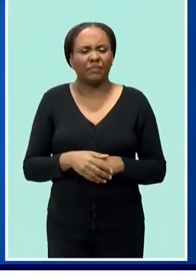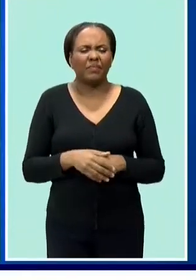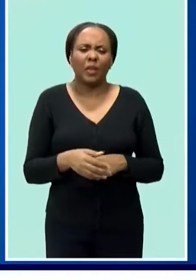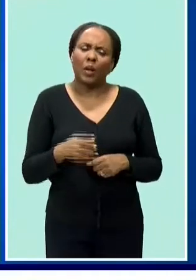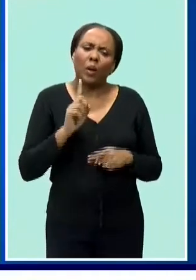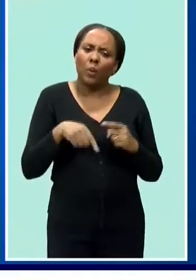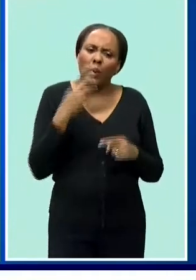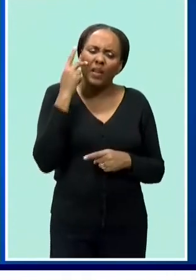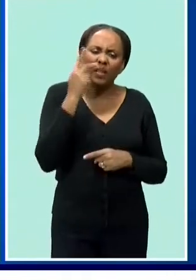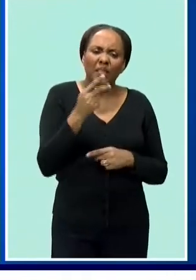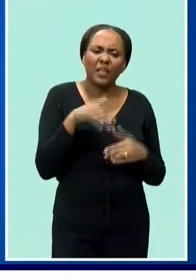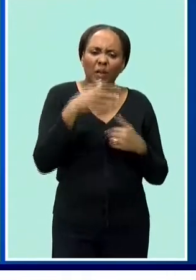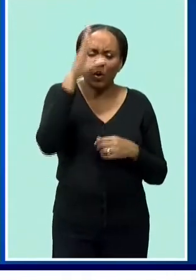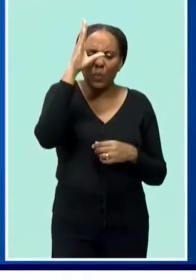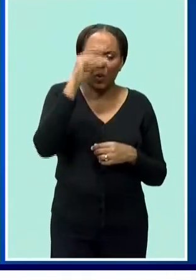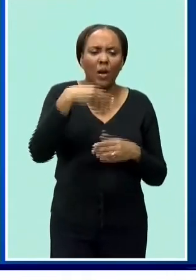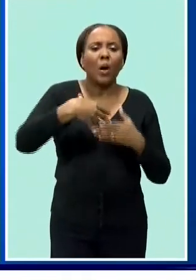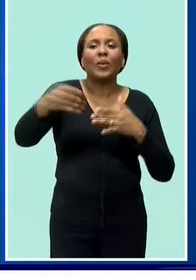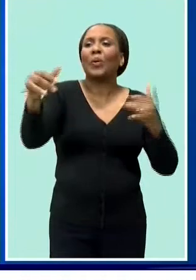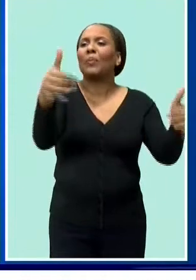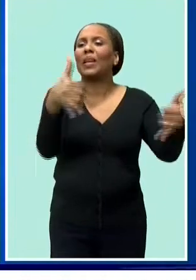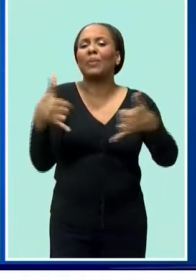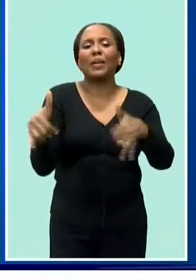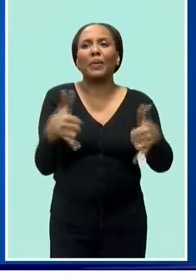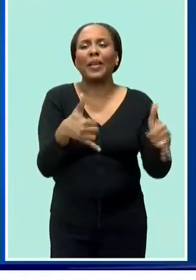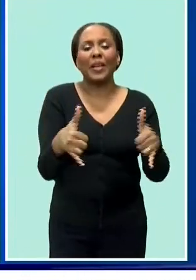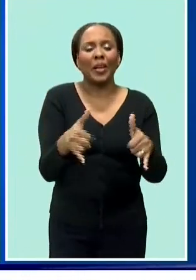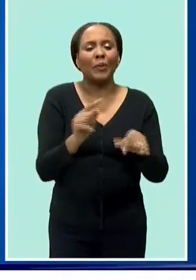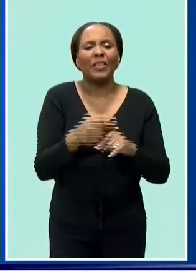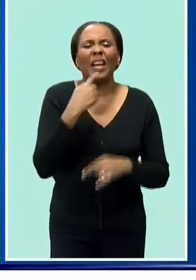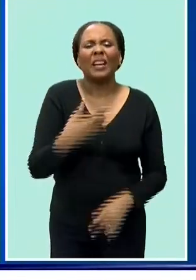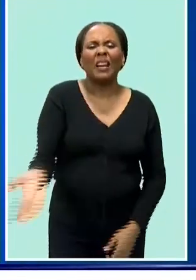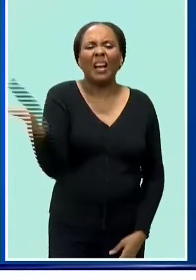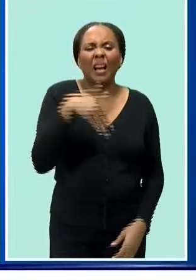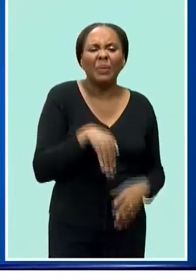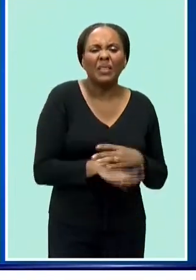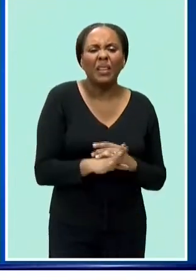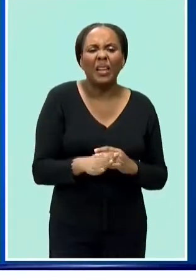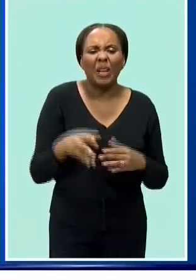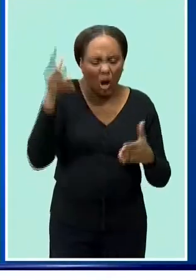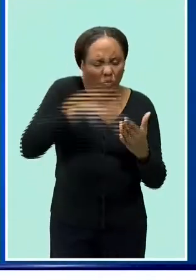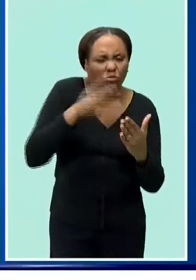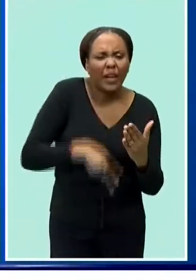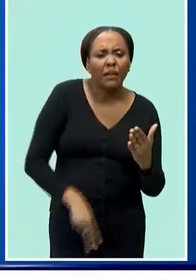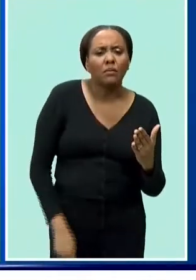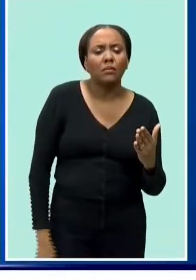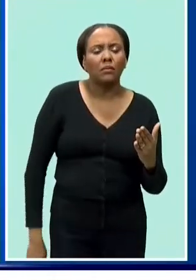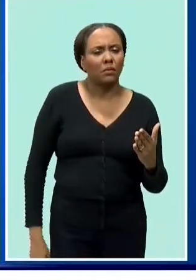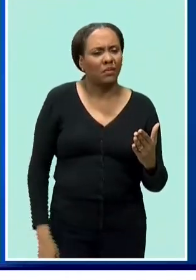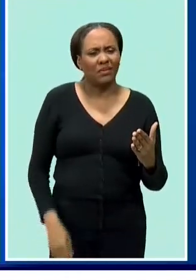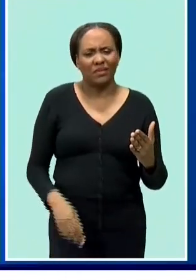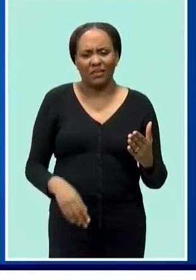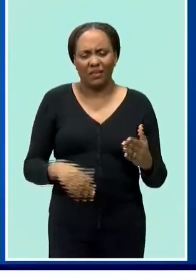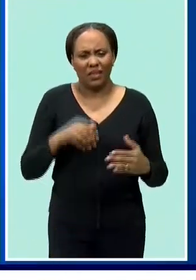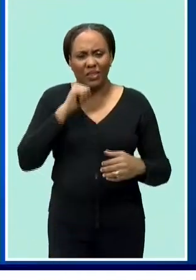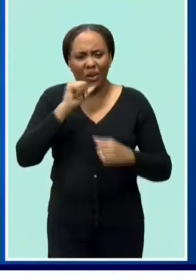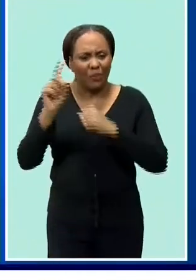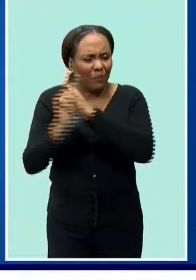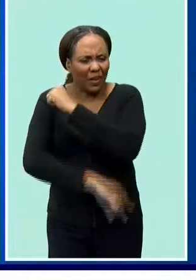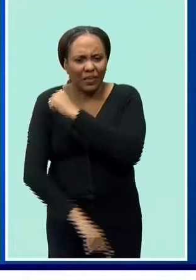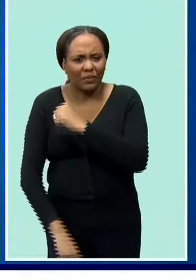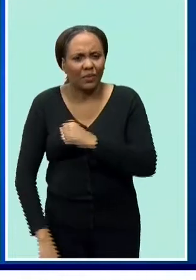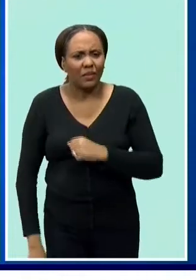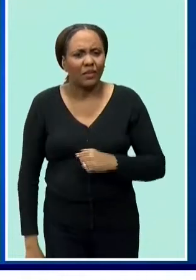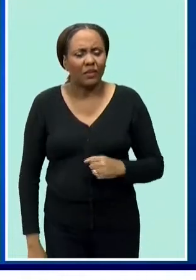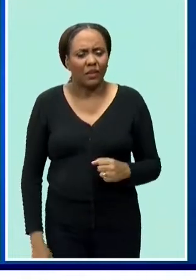playing come in here and sit down and read the book and immediately it sounds like you're punishing them with reading make it more